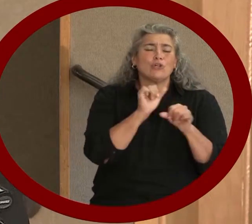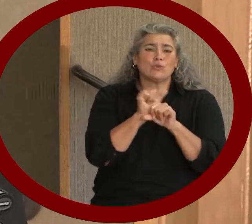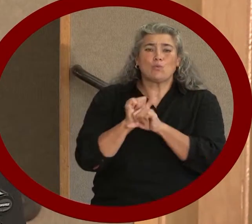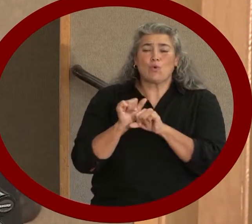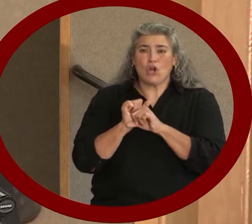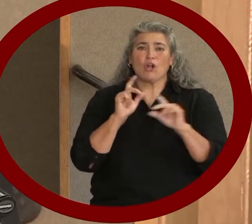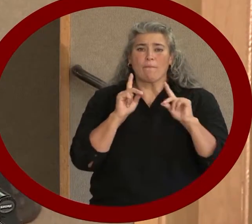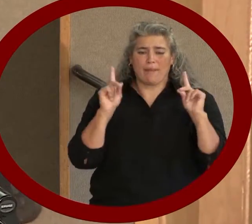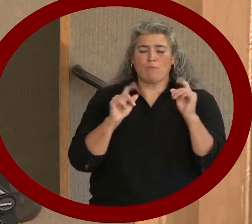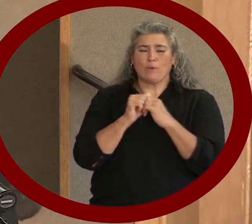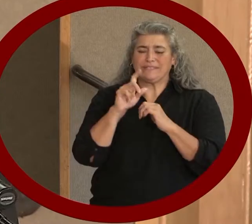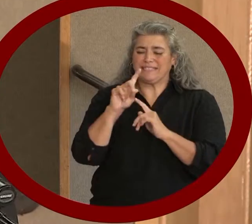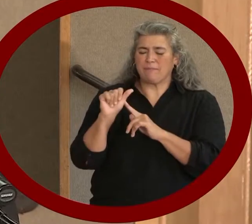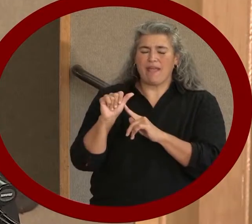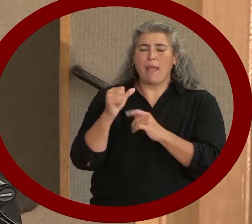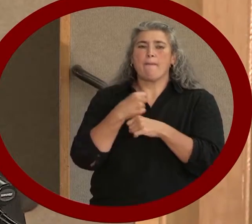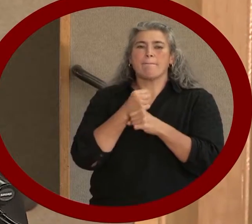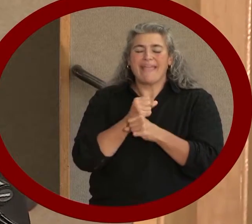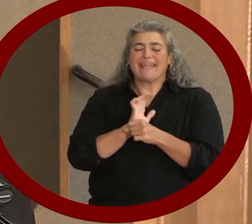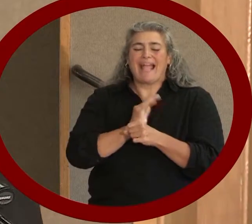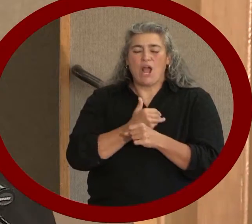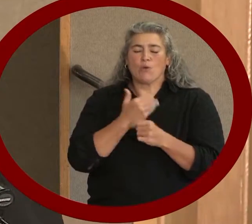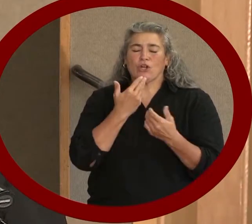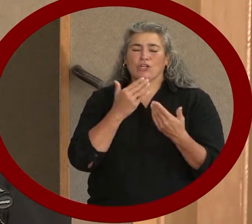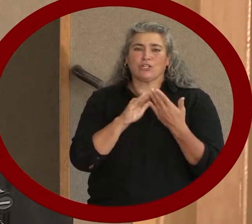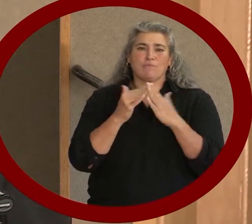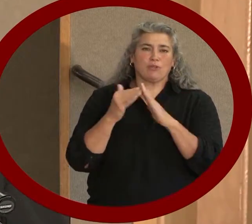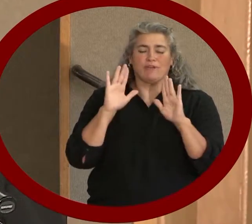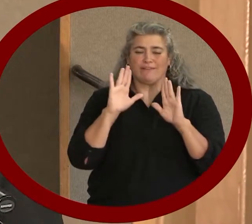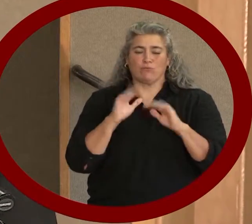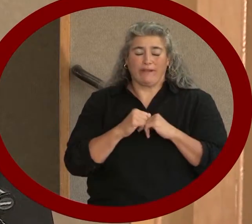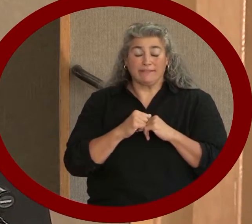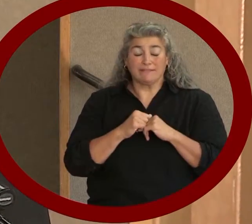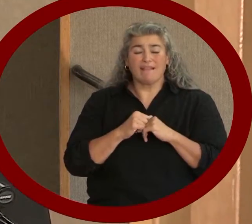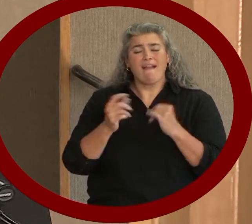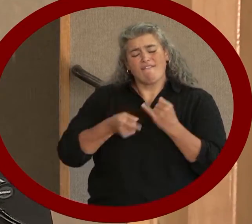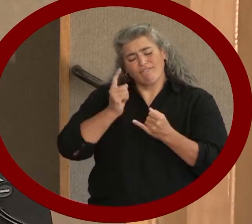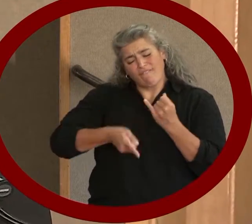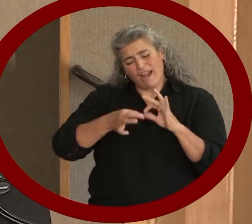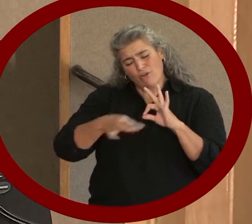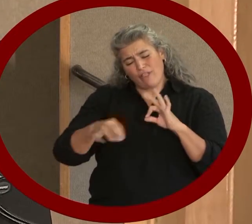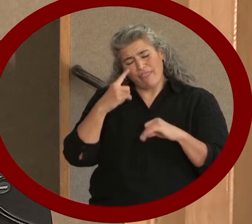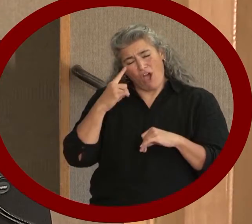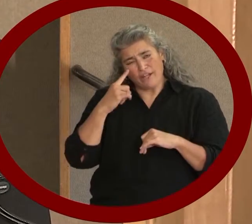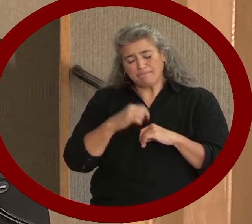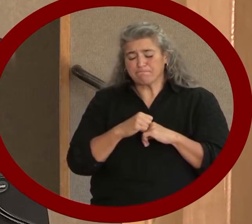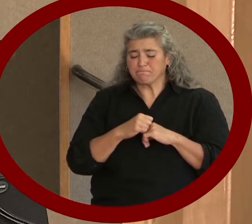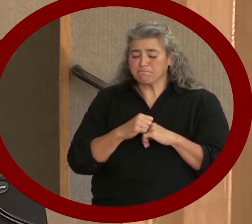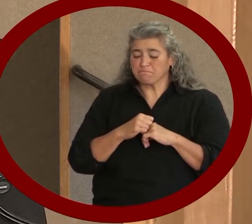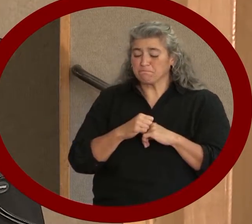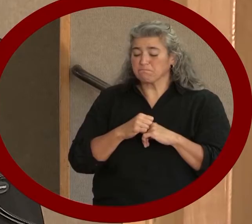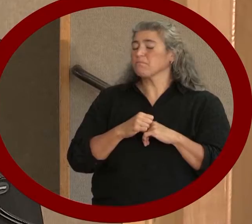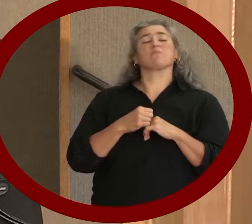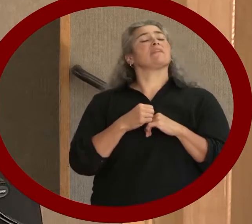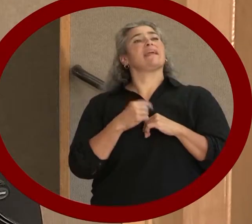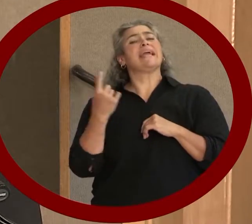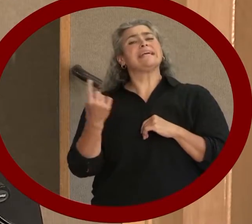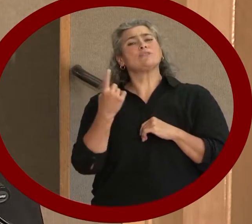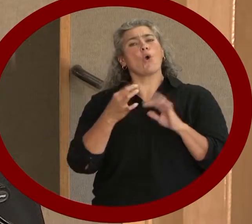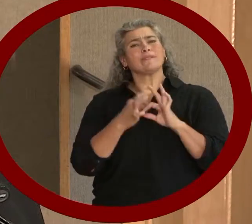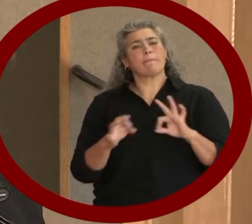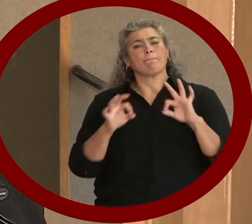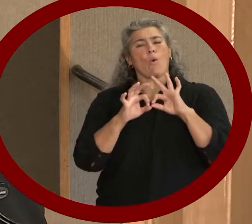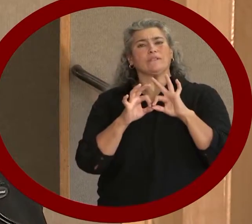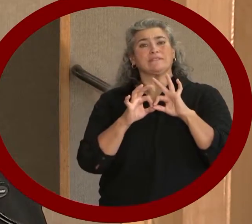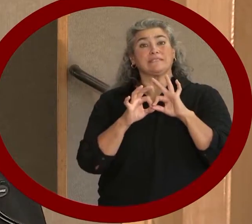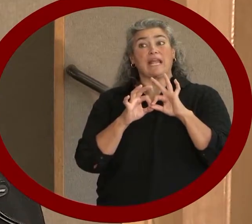of citizens with disabilities and making a good community. And I just want to leave it with one final word here. It's always important that you